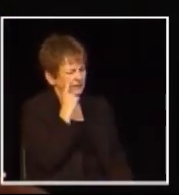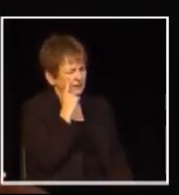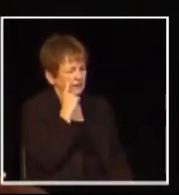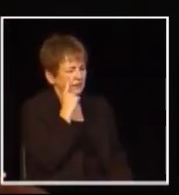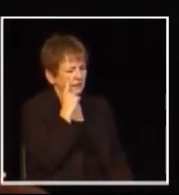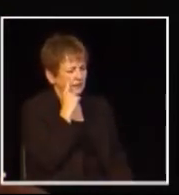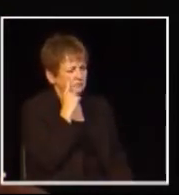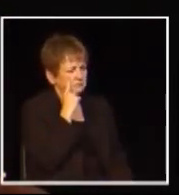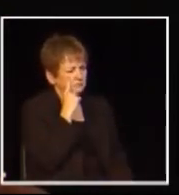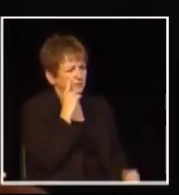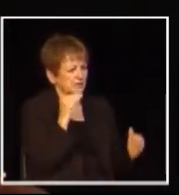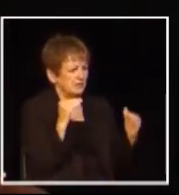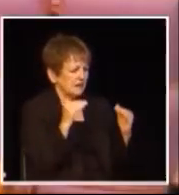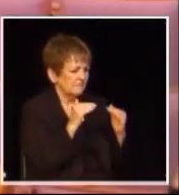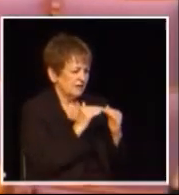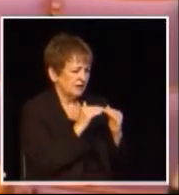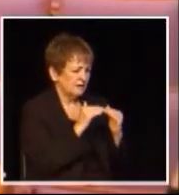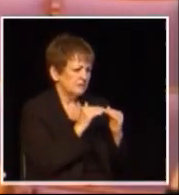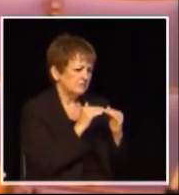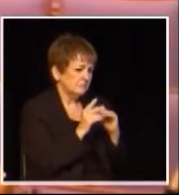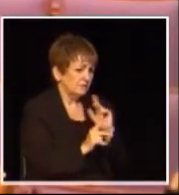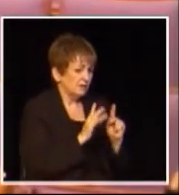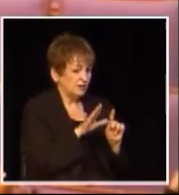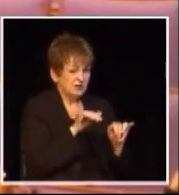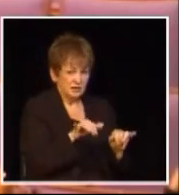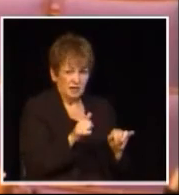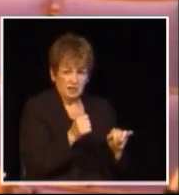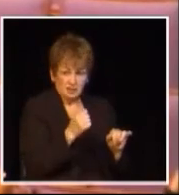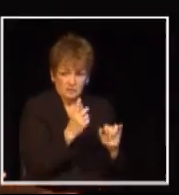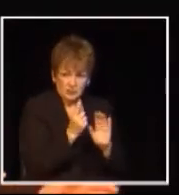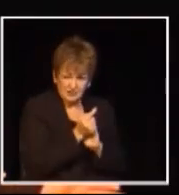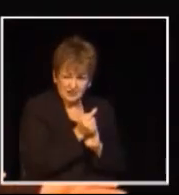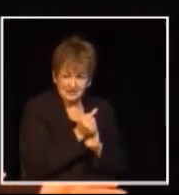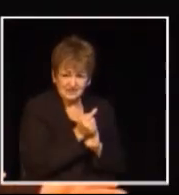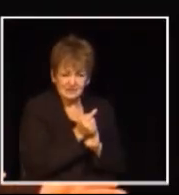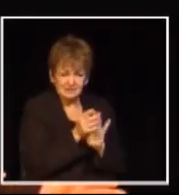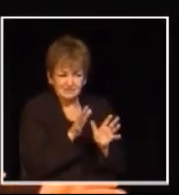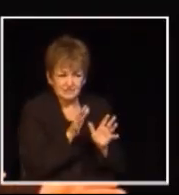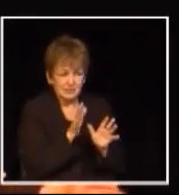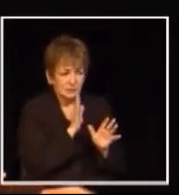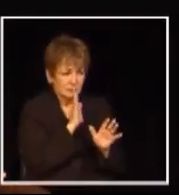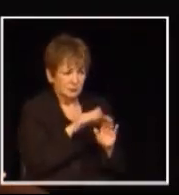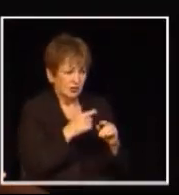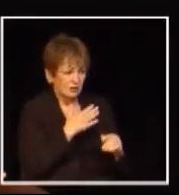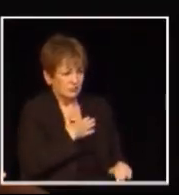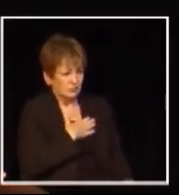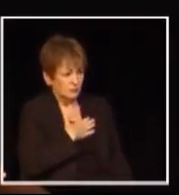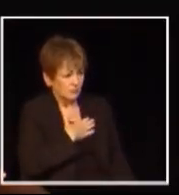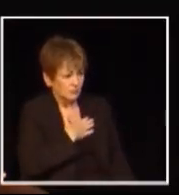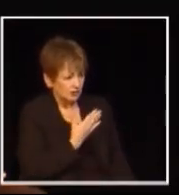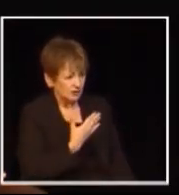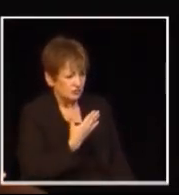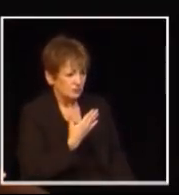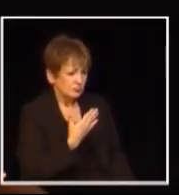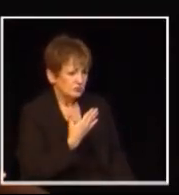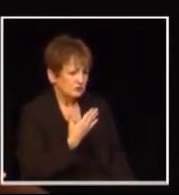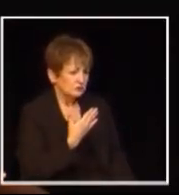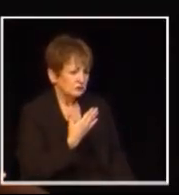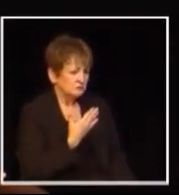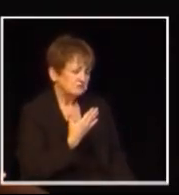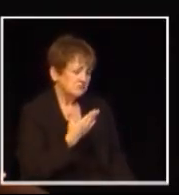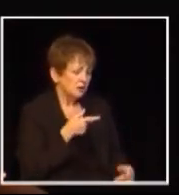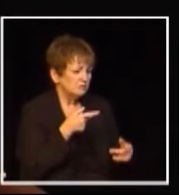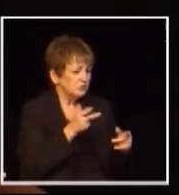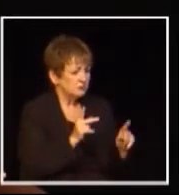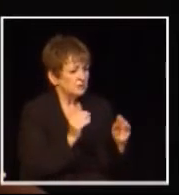to wrap things up however I think it's probably fair to say that these folks will be here for a few minutes and might be willing to